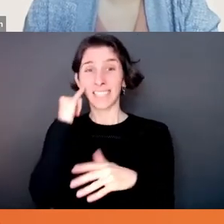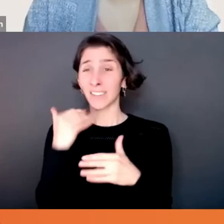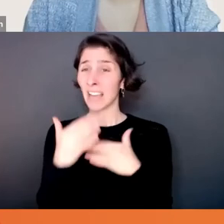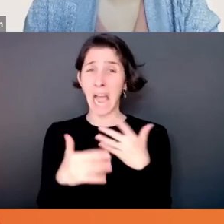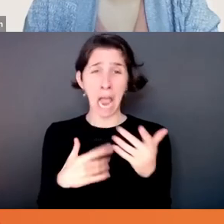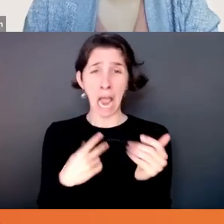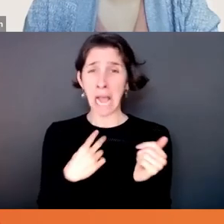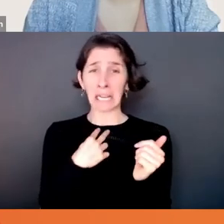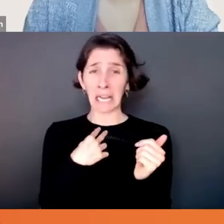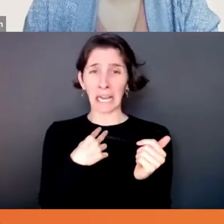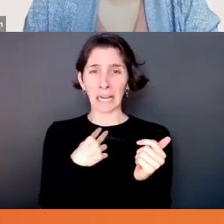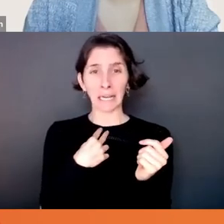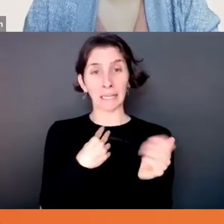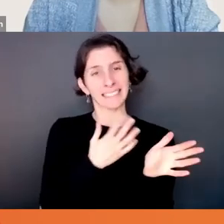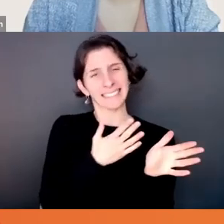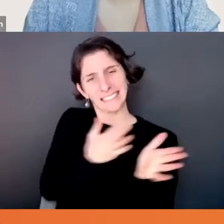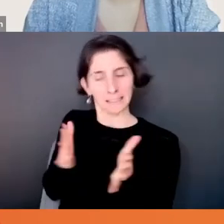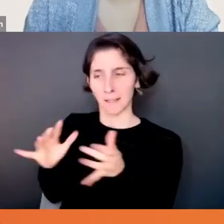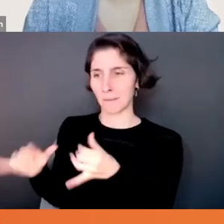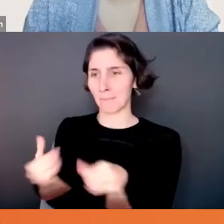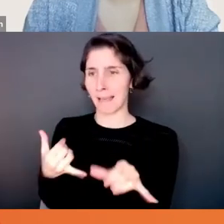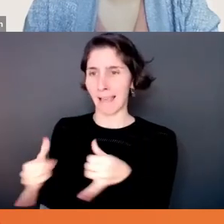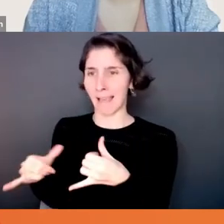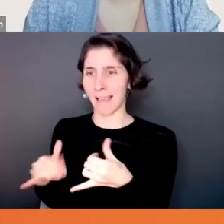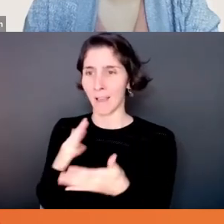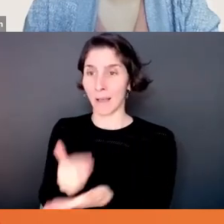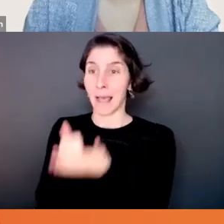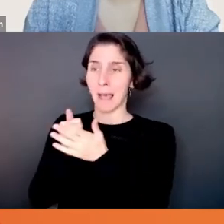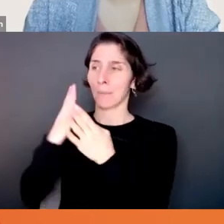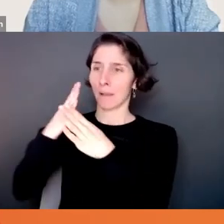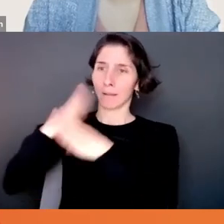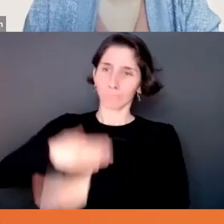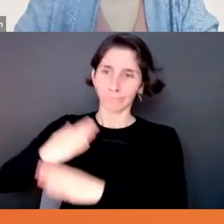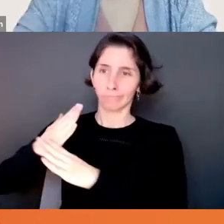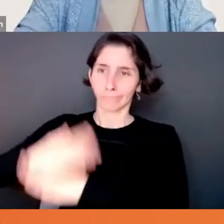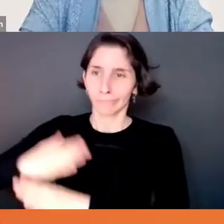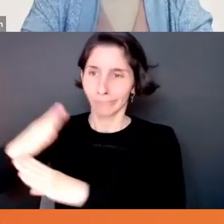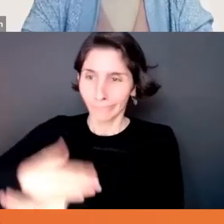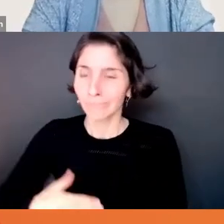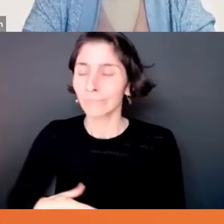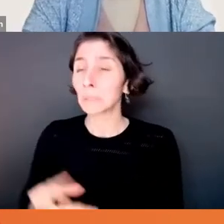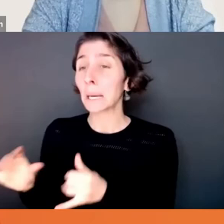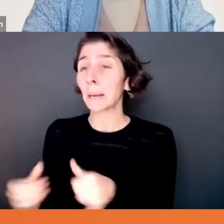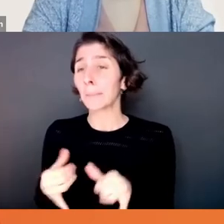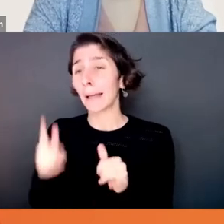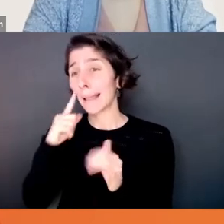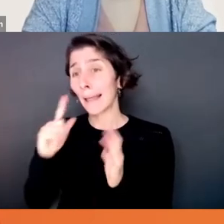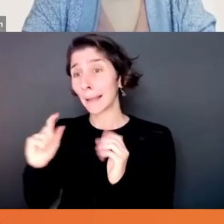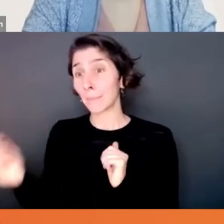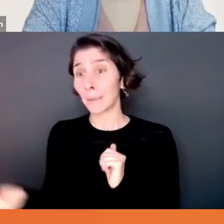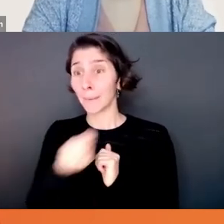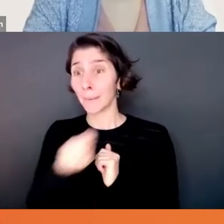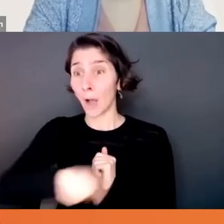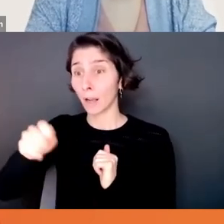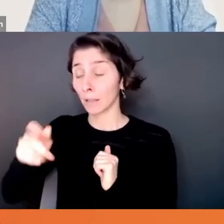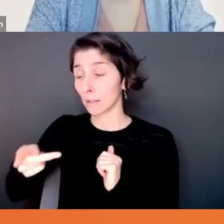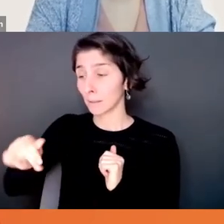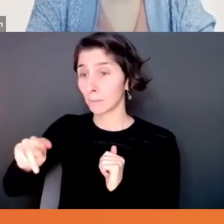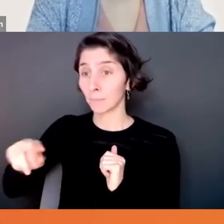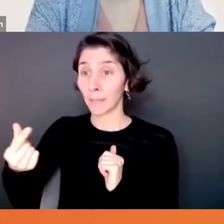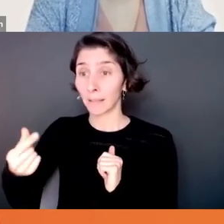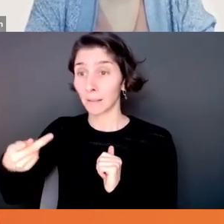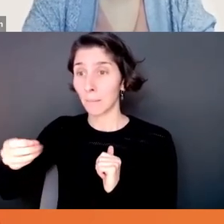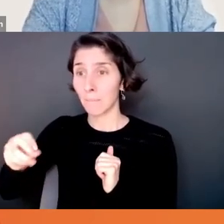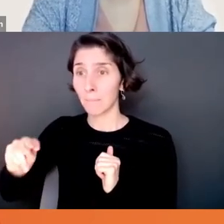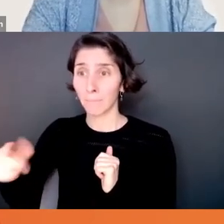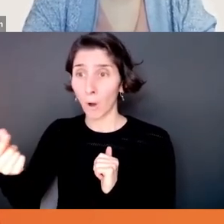play is a way to help break past barriers, because that's what you're doing in play, you know, even playing, like doing something like ping pong or something, something kinesthetic, like